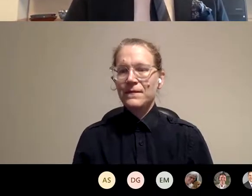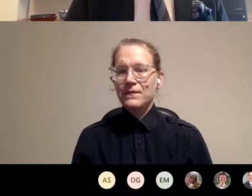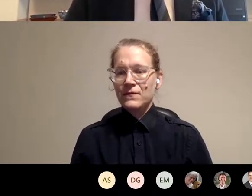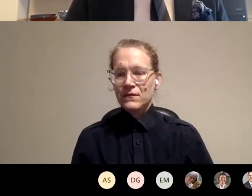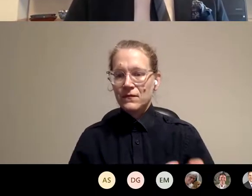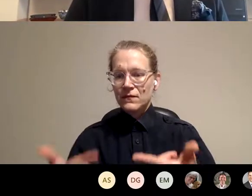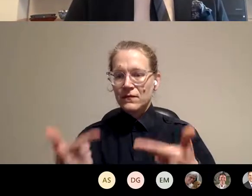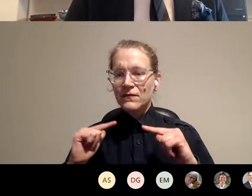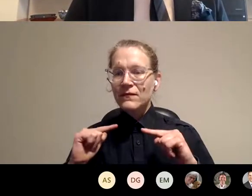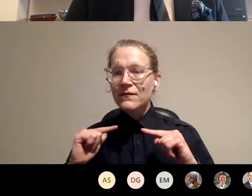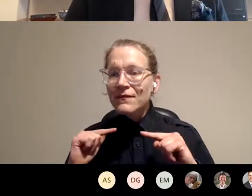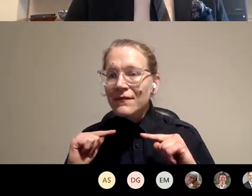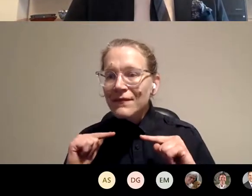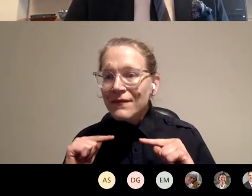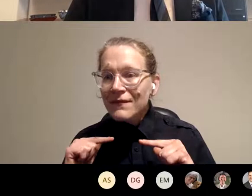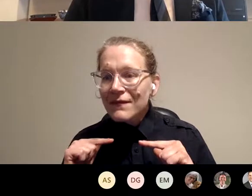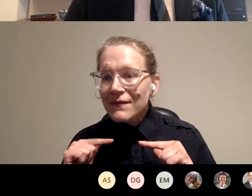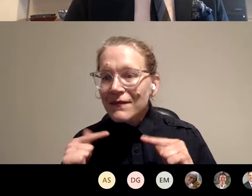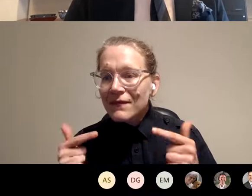How do we do this?